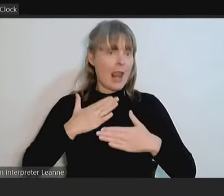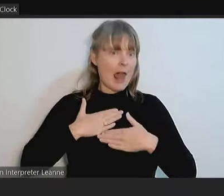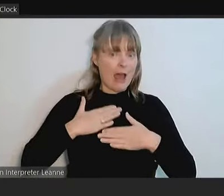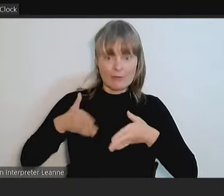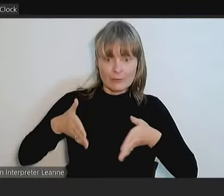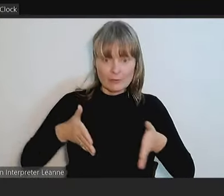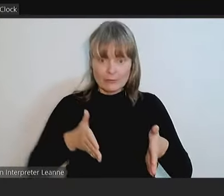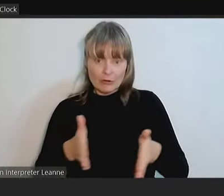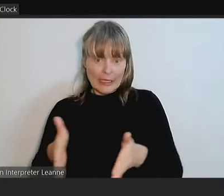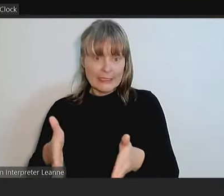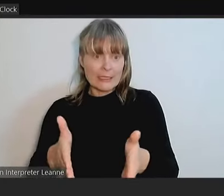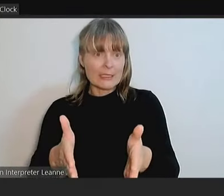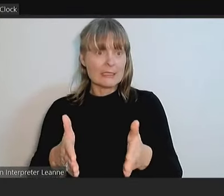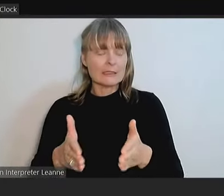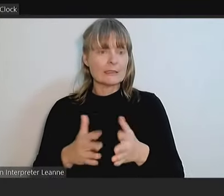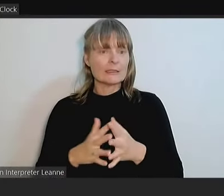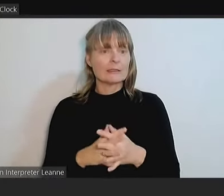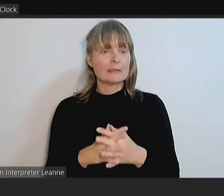towards them.